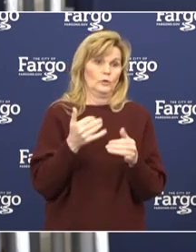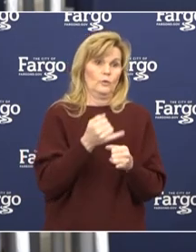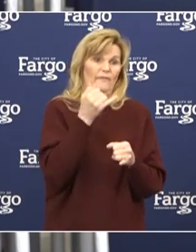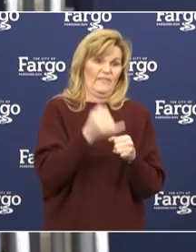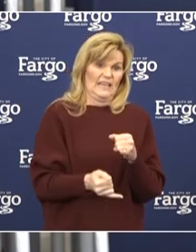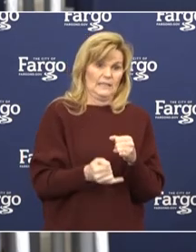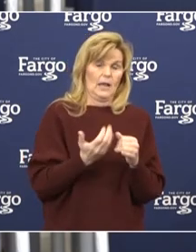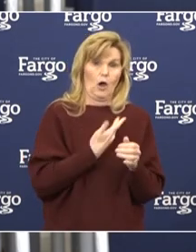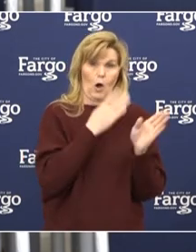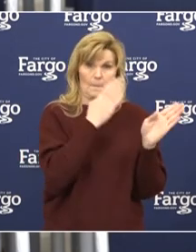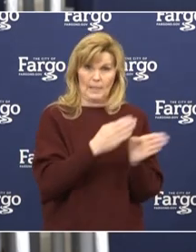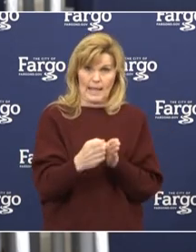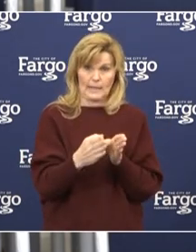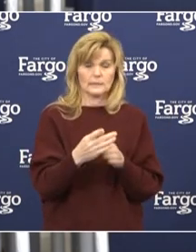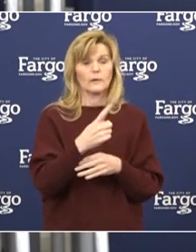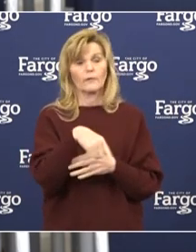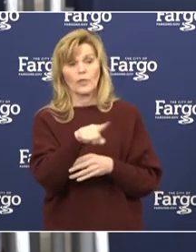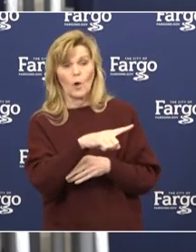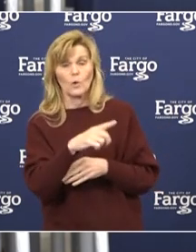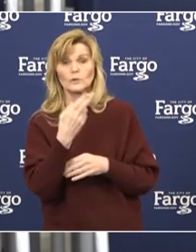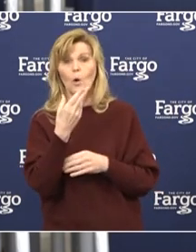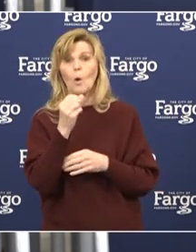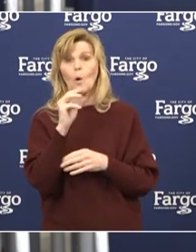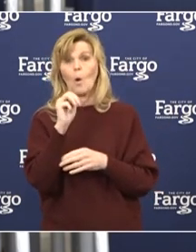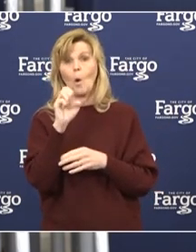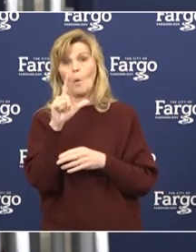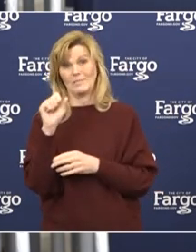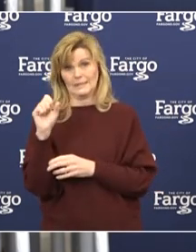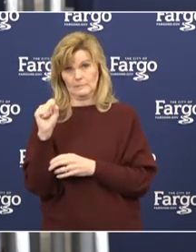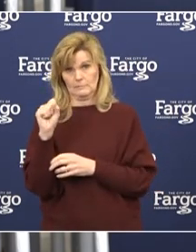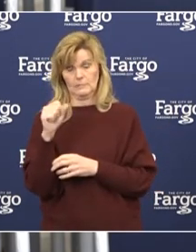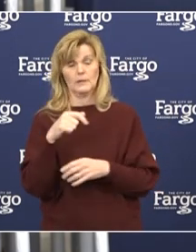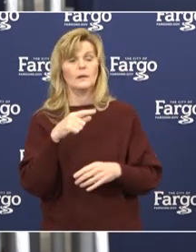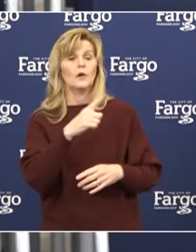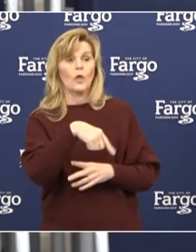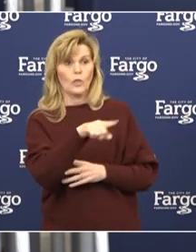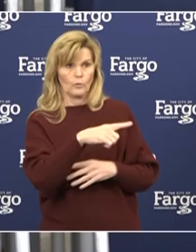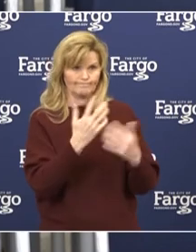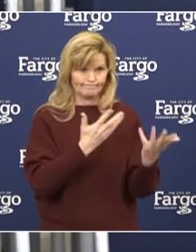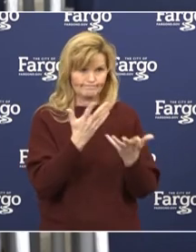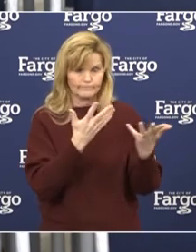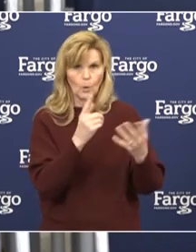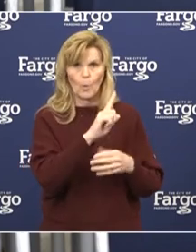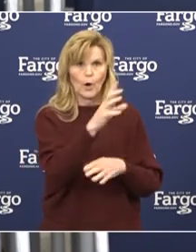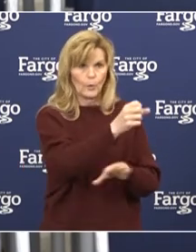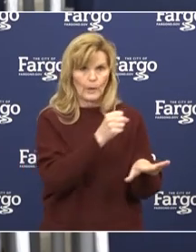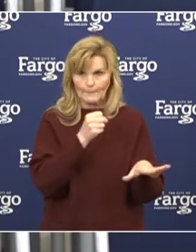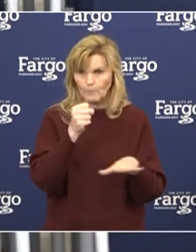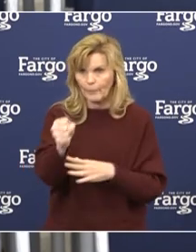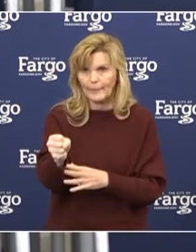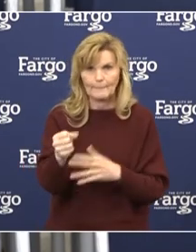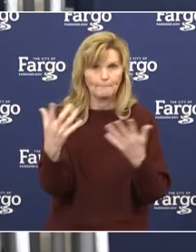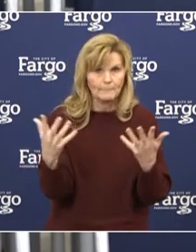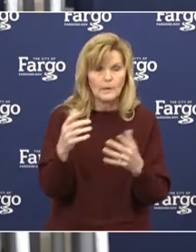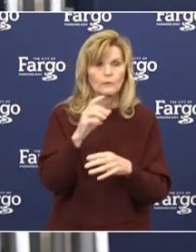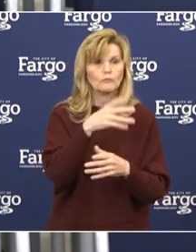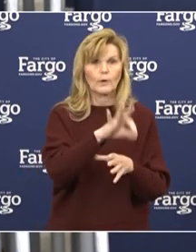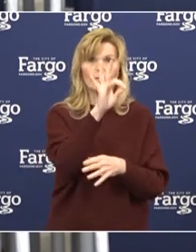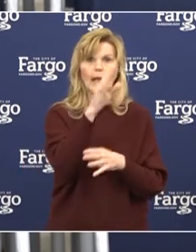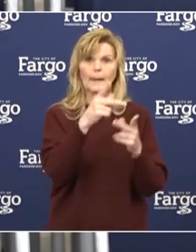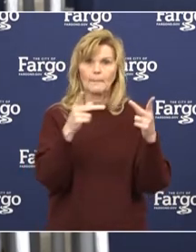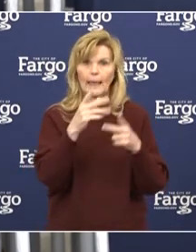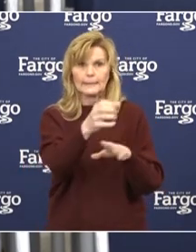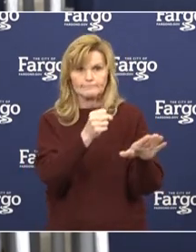for those that are homeless, working on some plans with the shelter in our community to determine